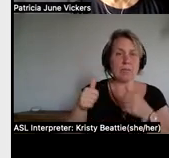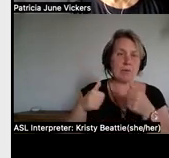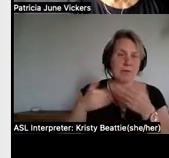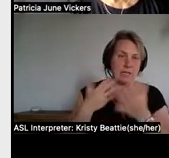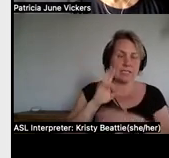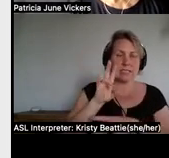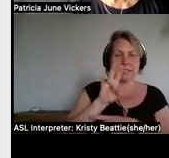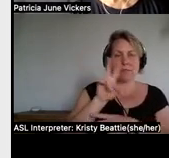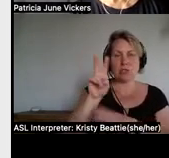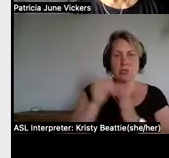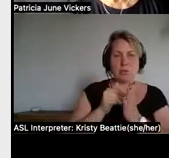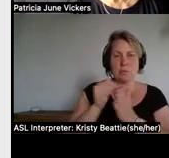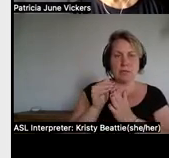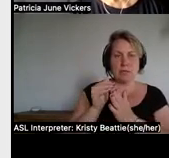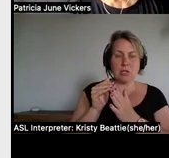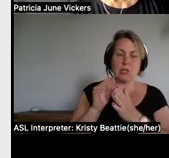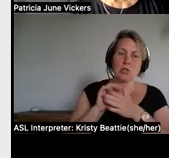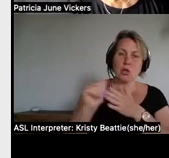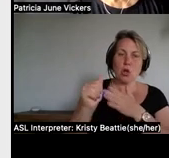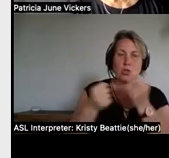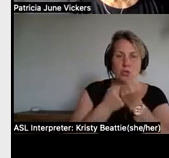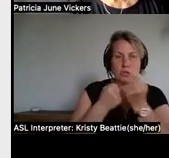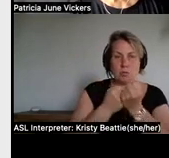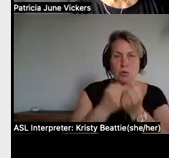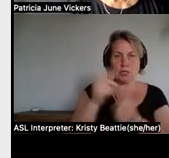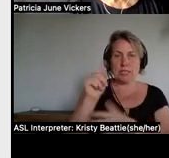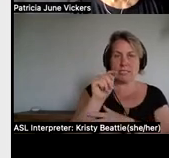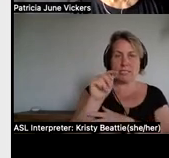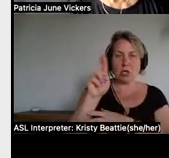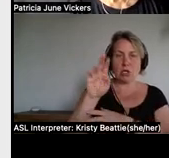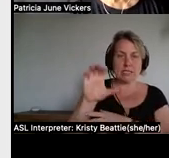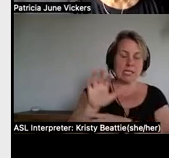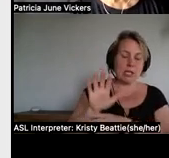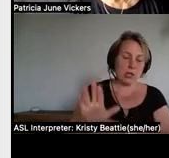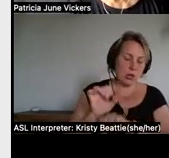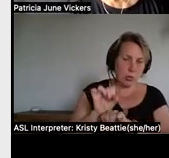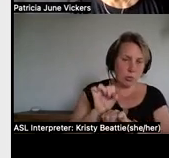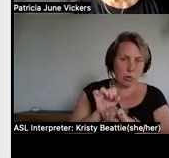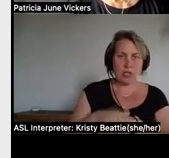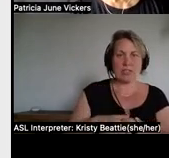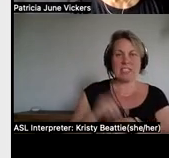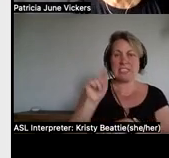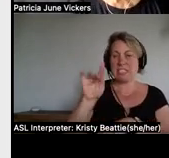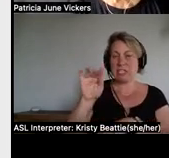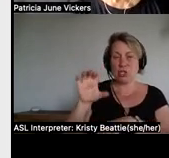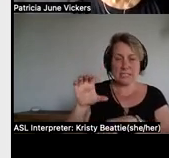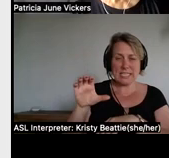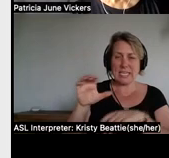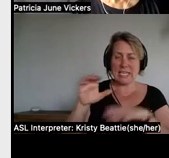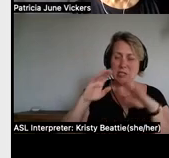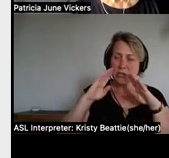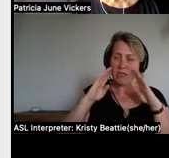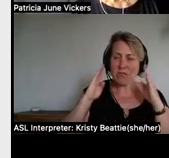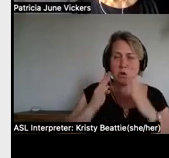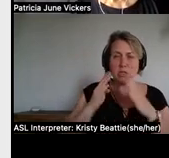reconciliations work the trc spent six years traveling to all parts of